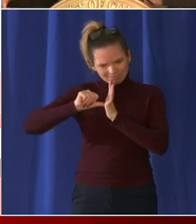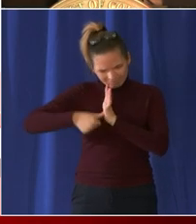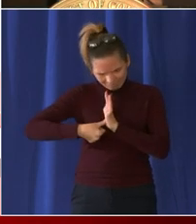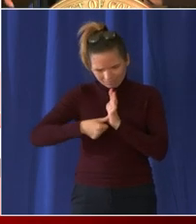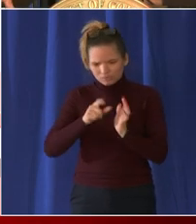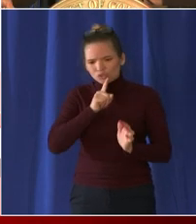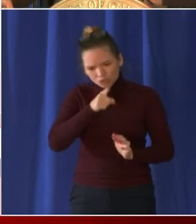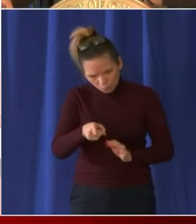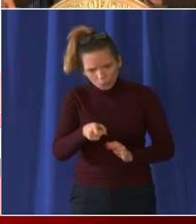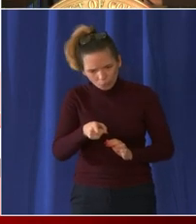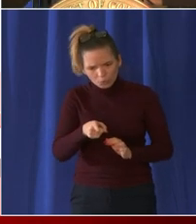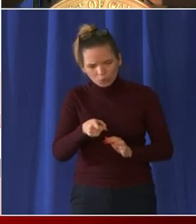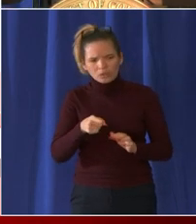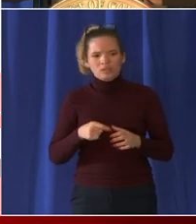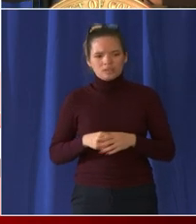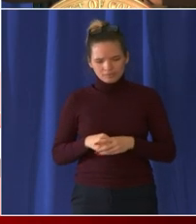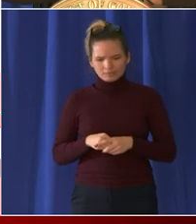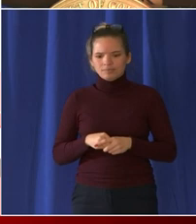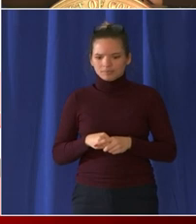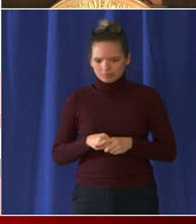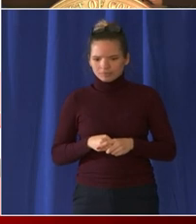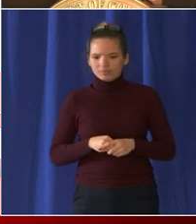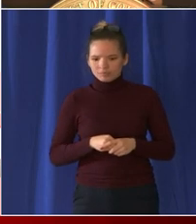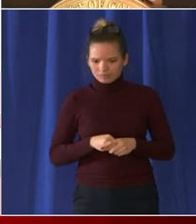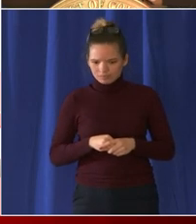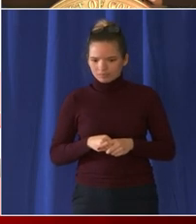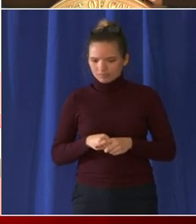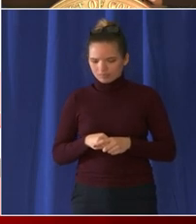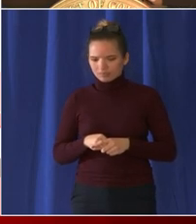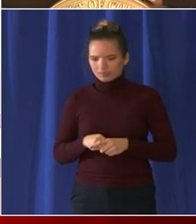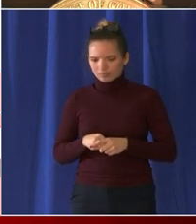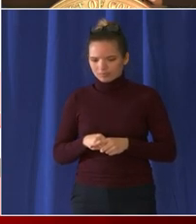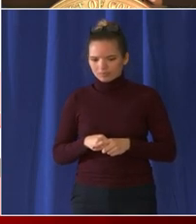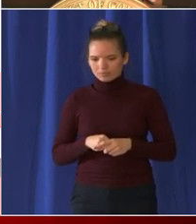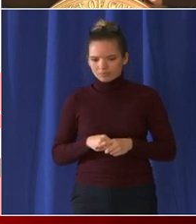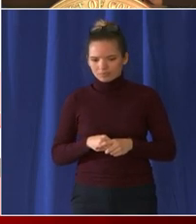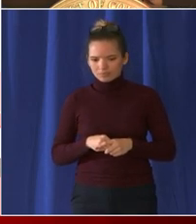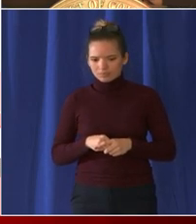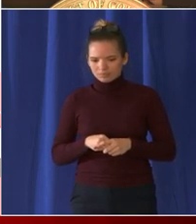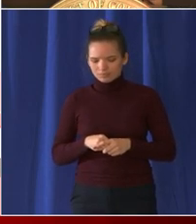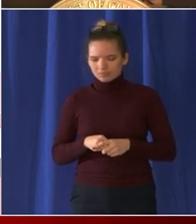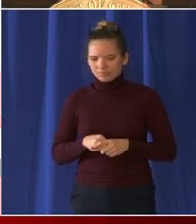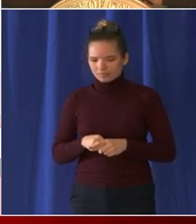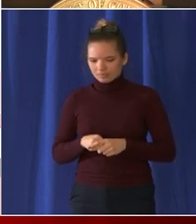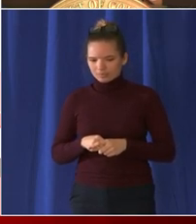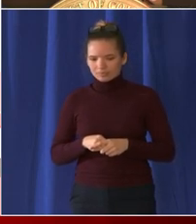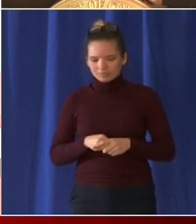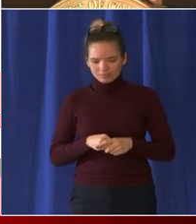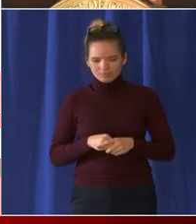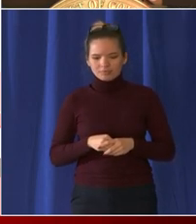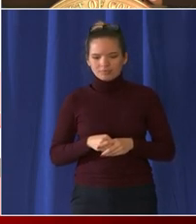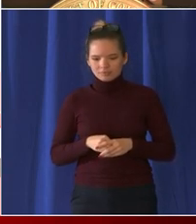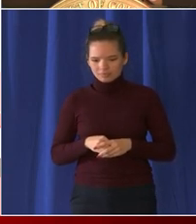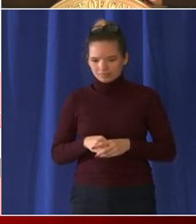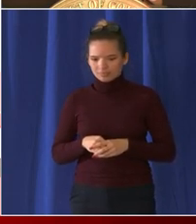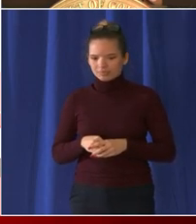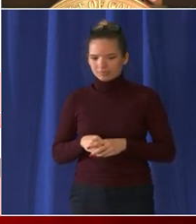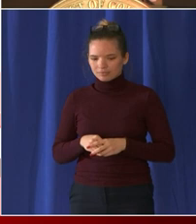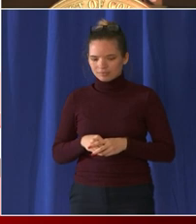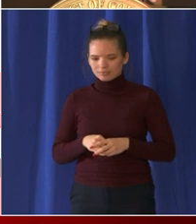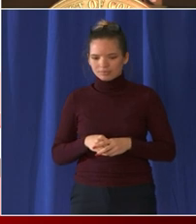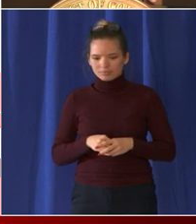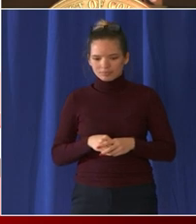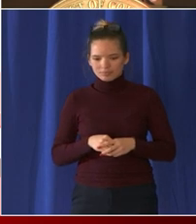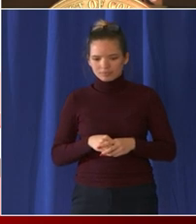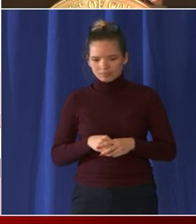our early indication um of violence in the city uh was when these uh these